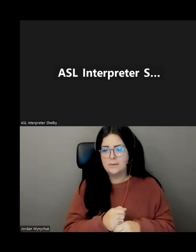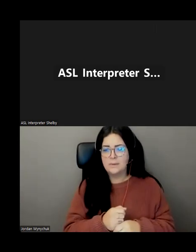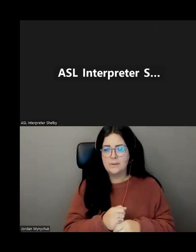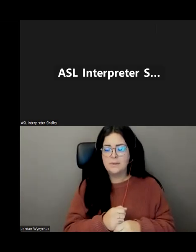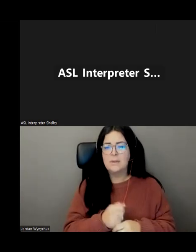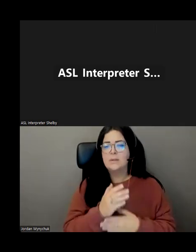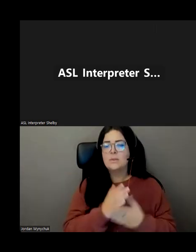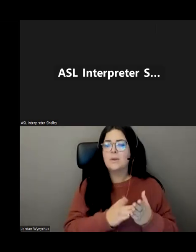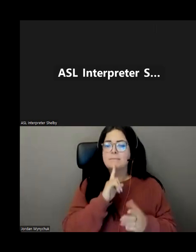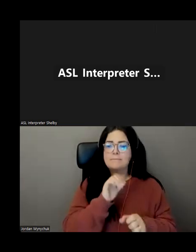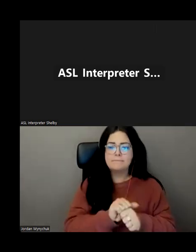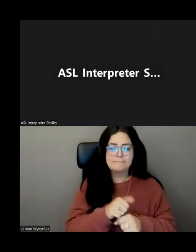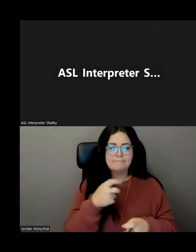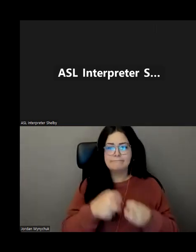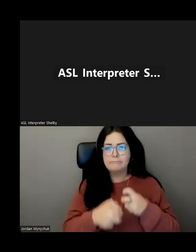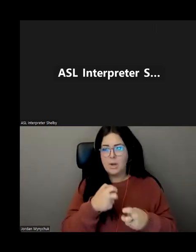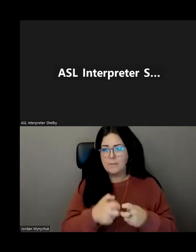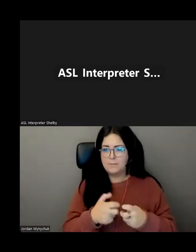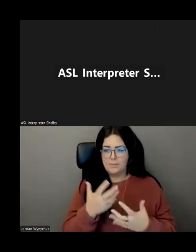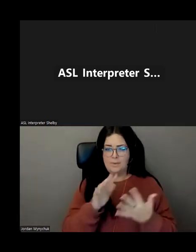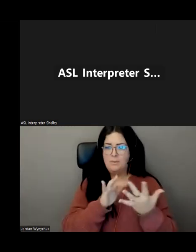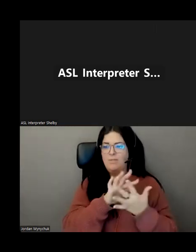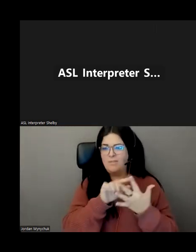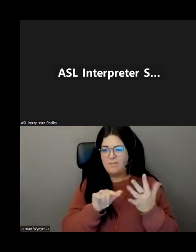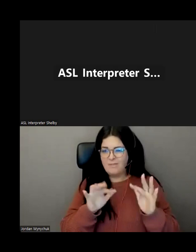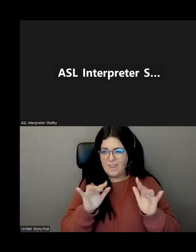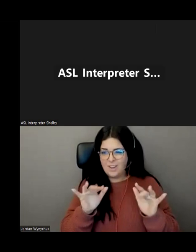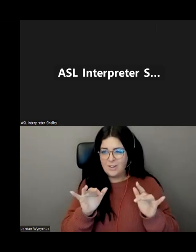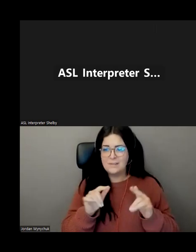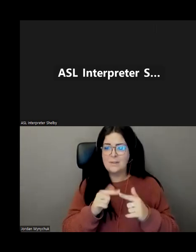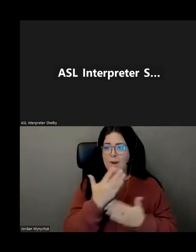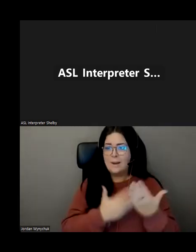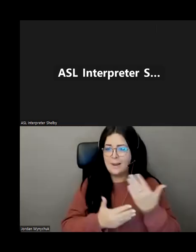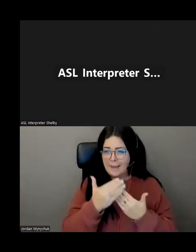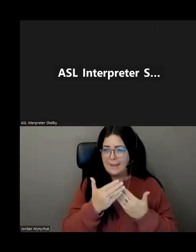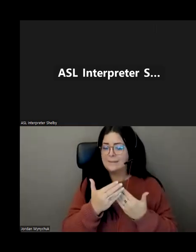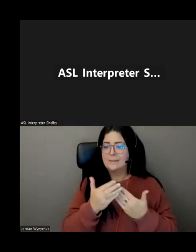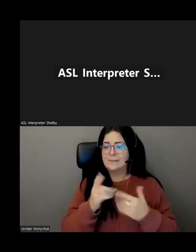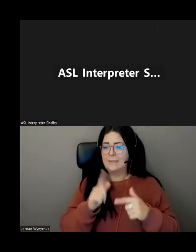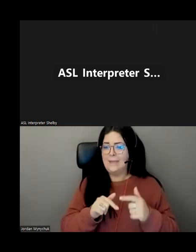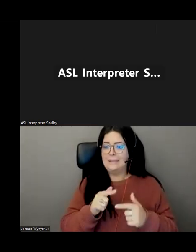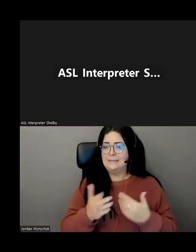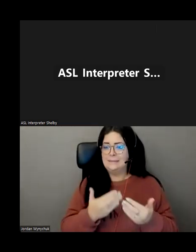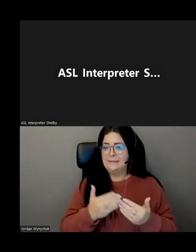with with their fingers and their hands um and and they usually go for that option